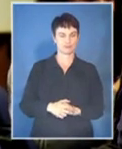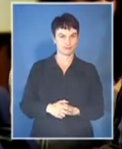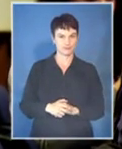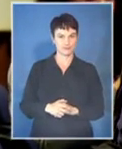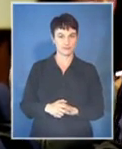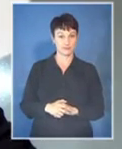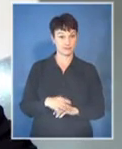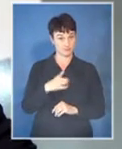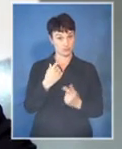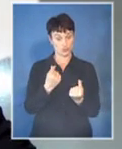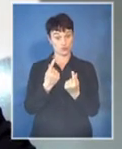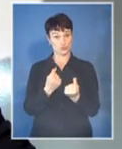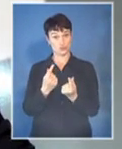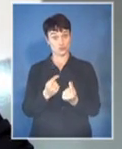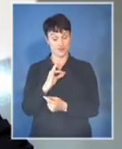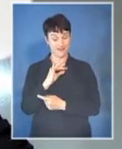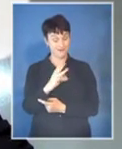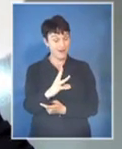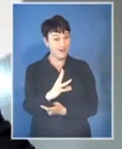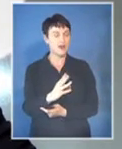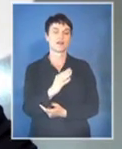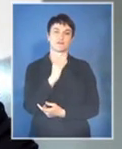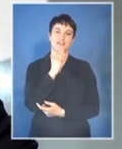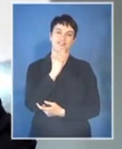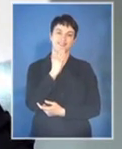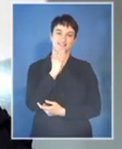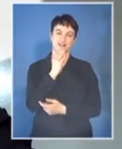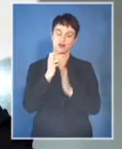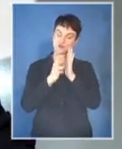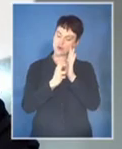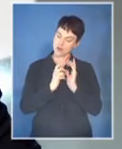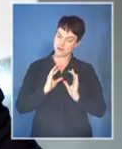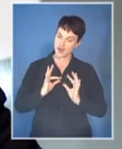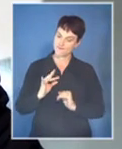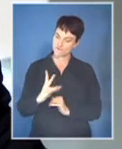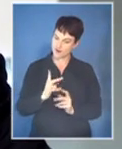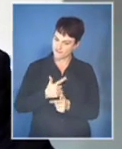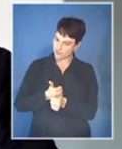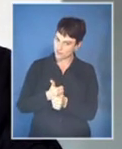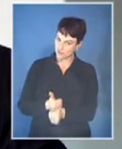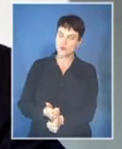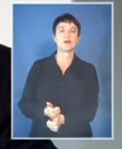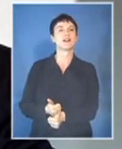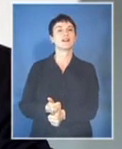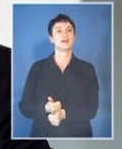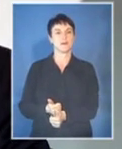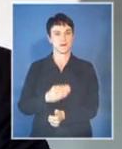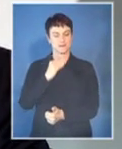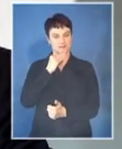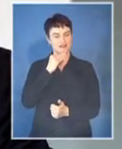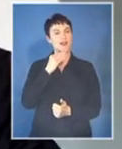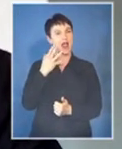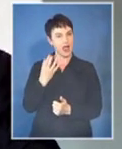practice it leaves the provisions of its own rules which are codified amongst